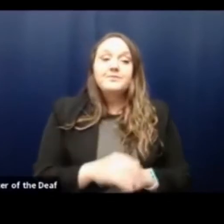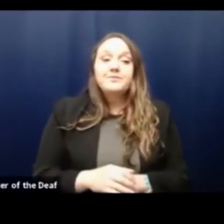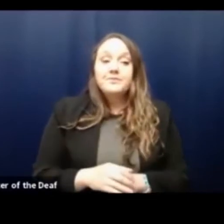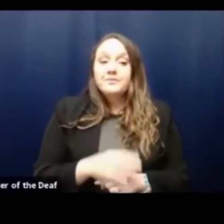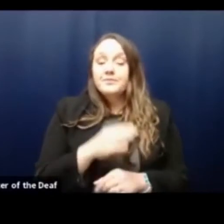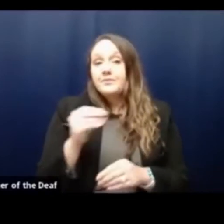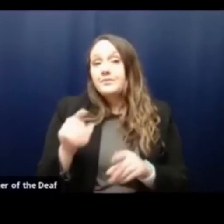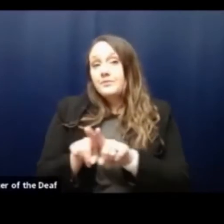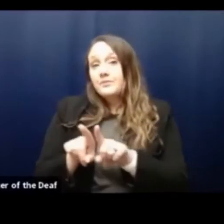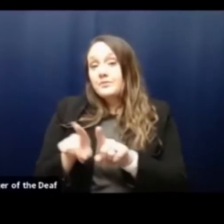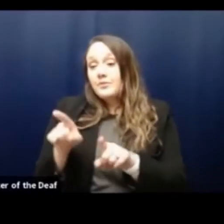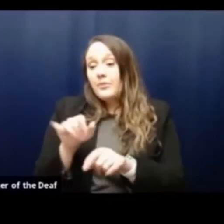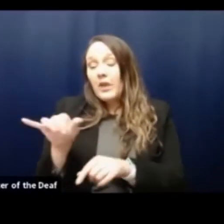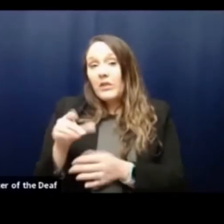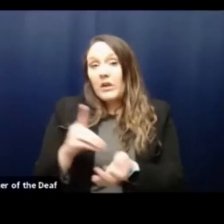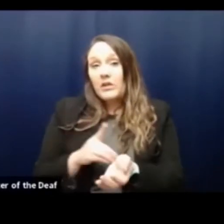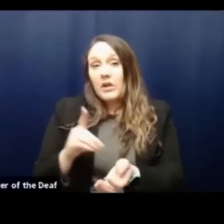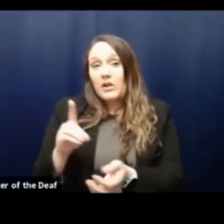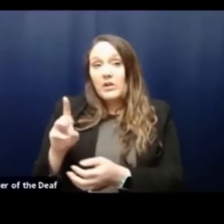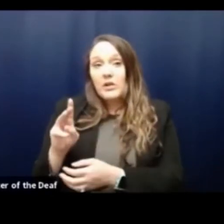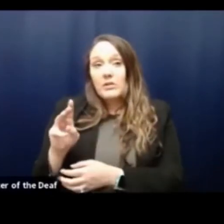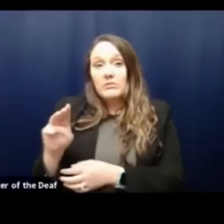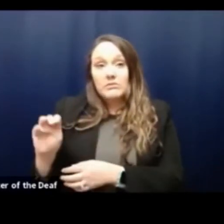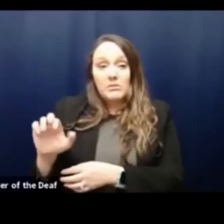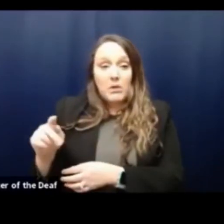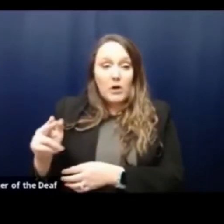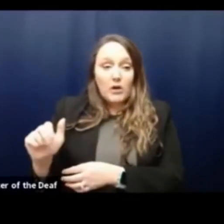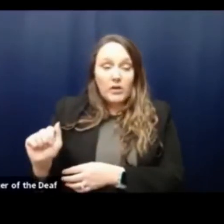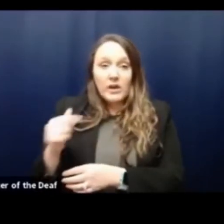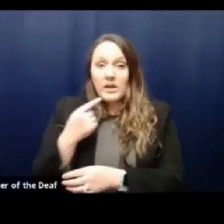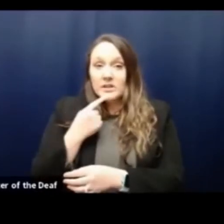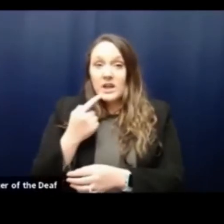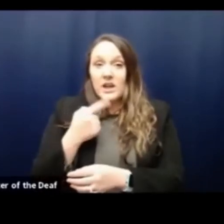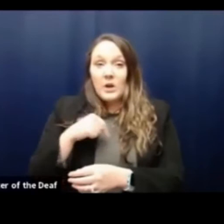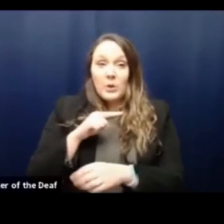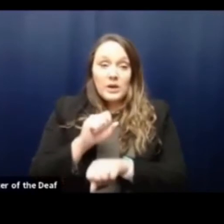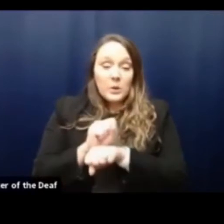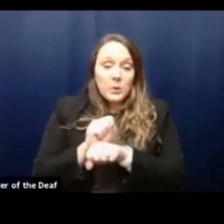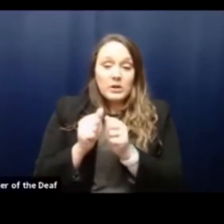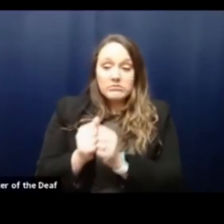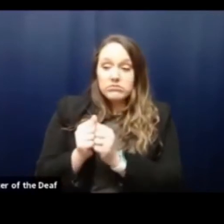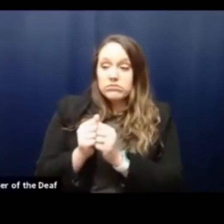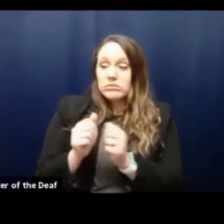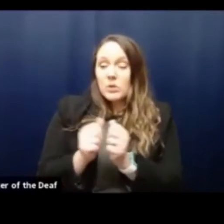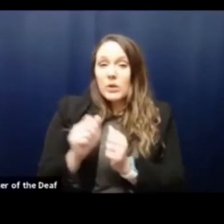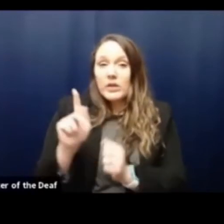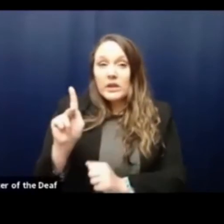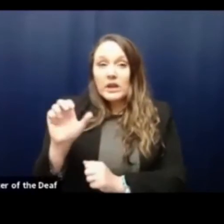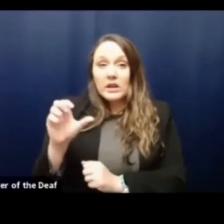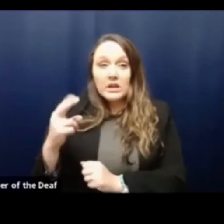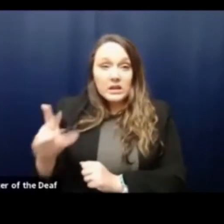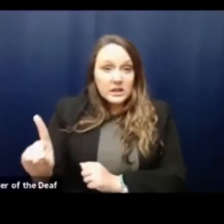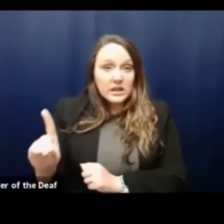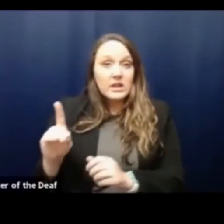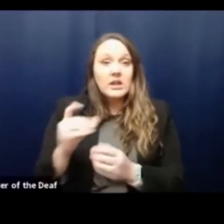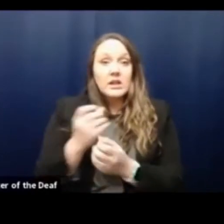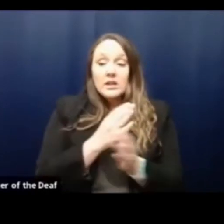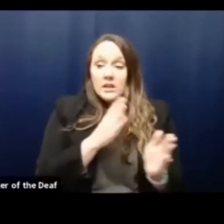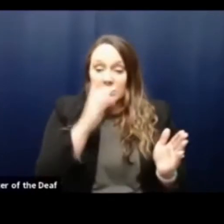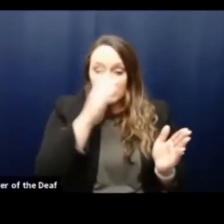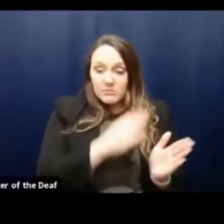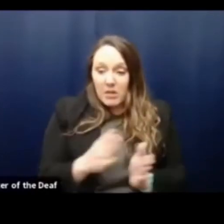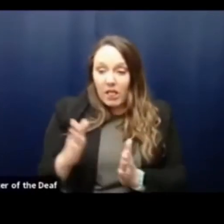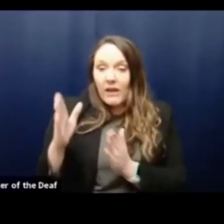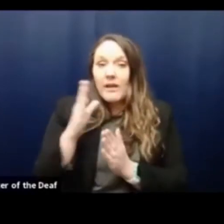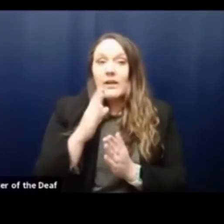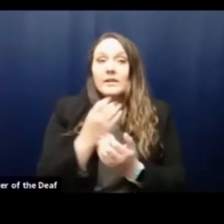Martha said we continue to work closely with the Knox County Health Department to strategically and safely get